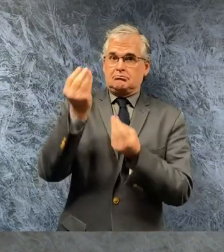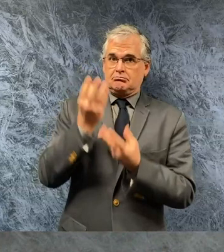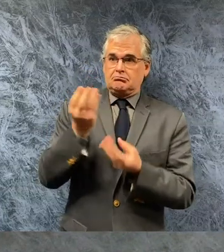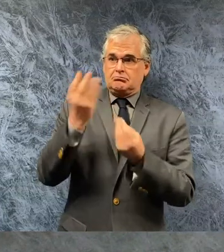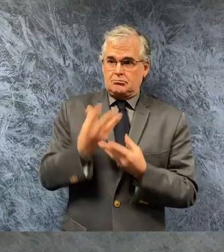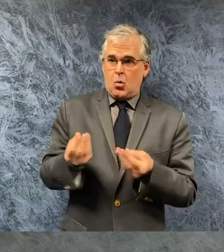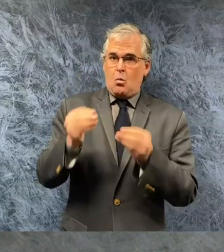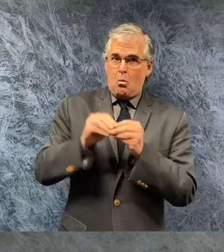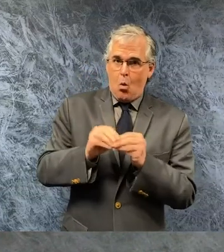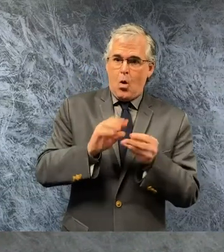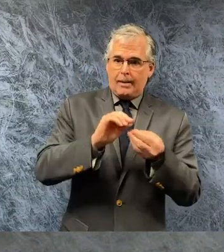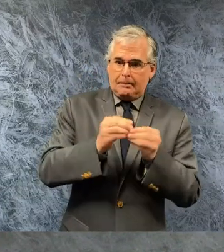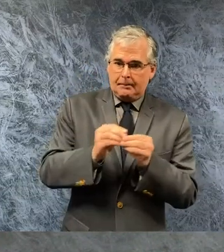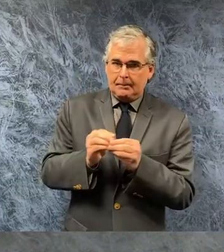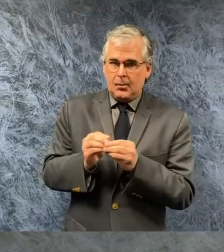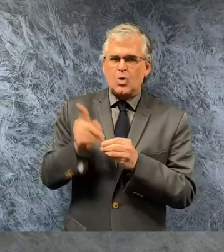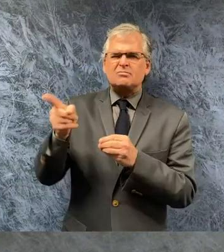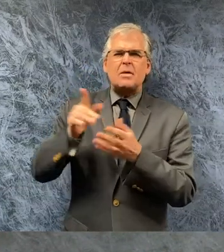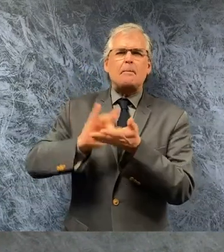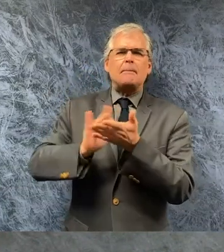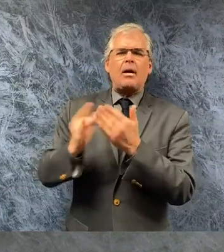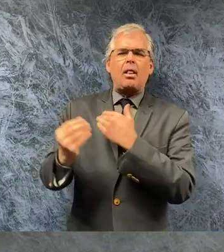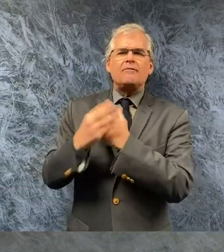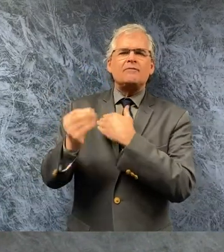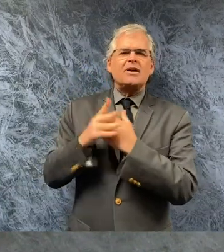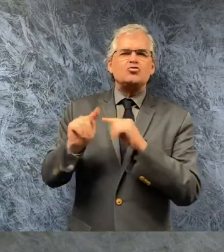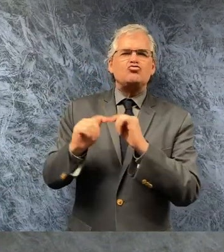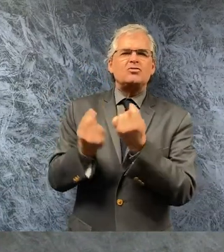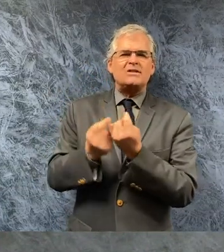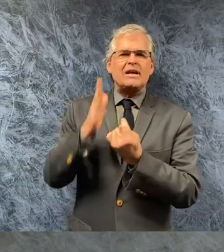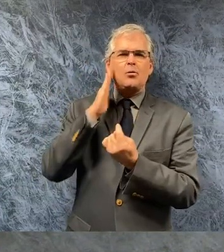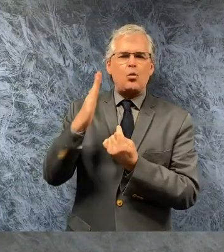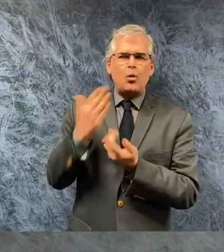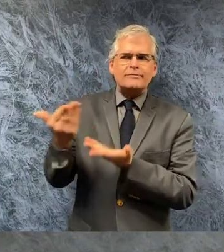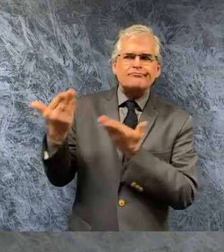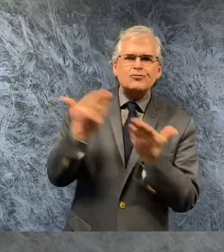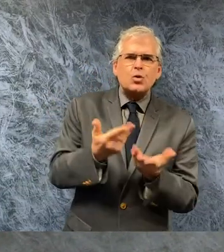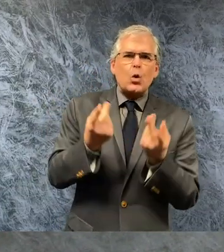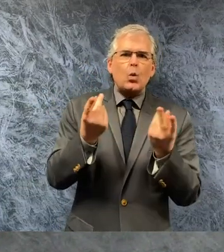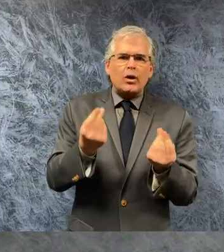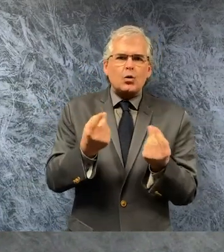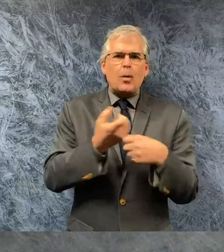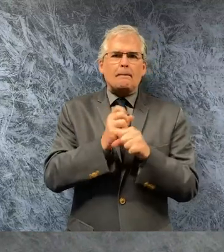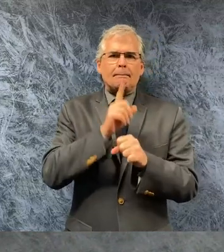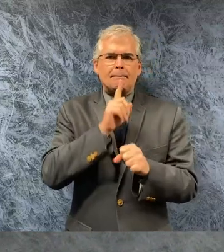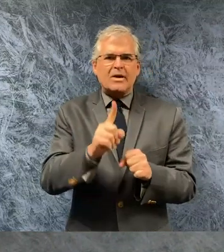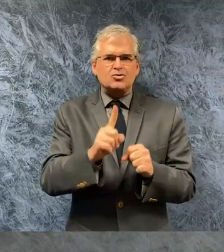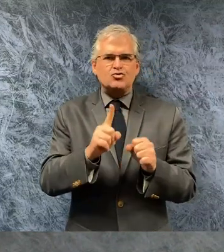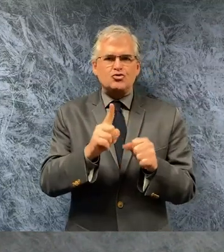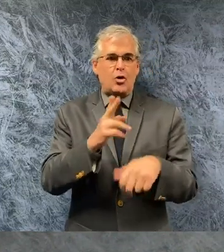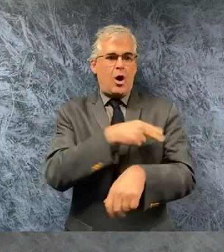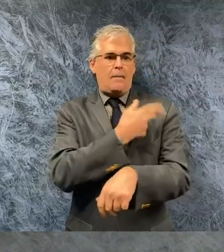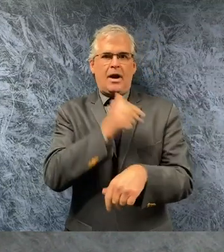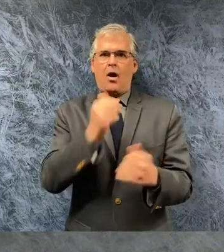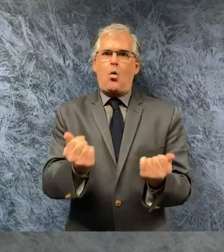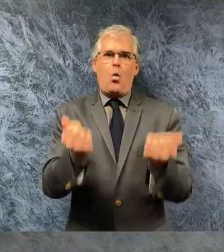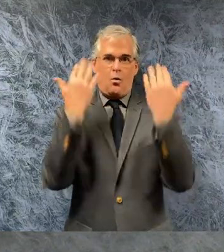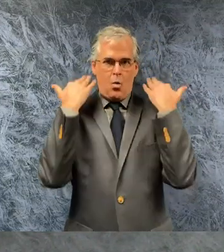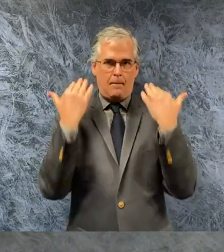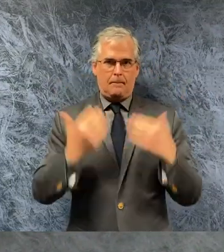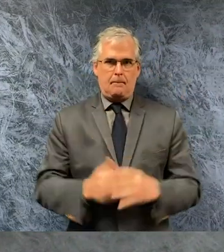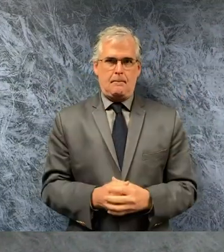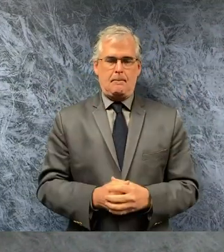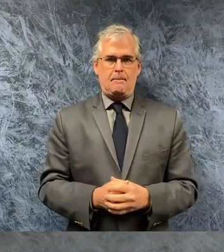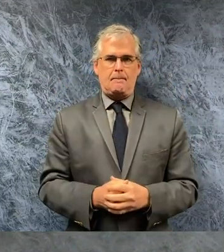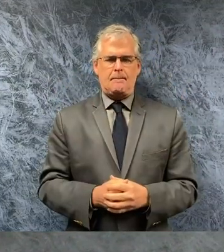advise me on potential future steps to ensure the flattening of the curve as effectively as possible before